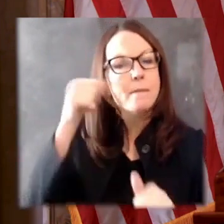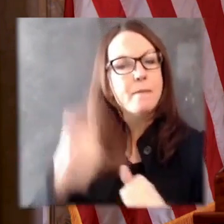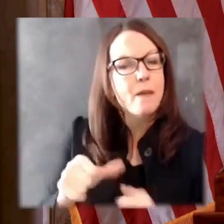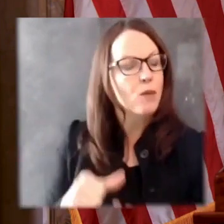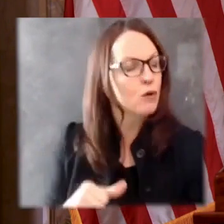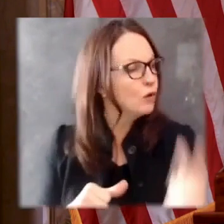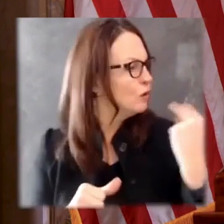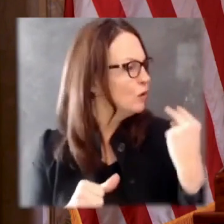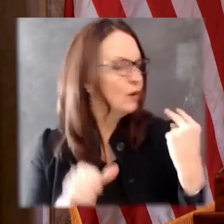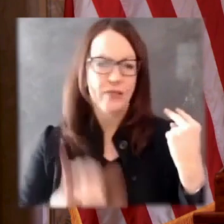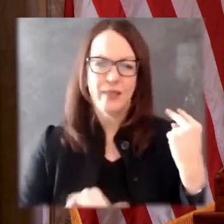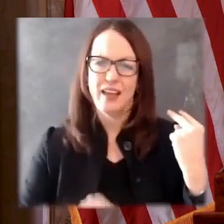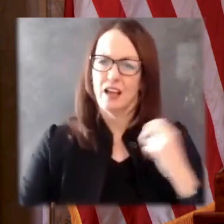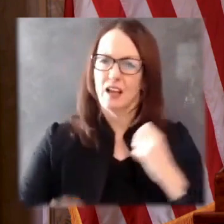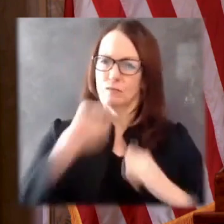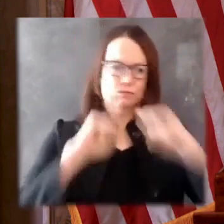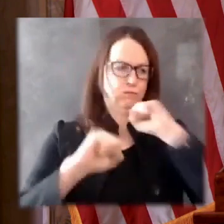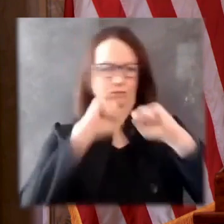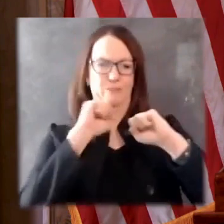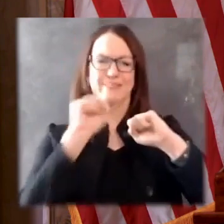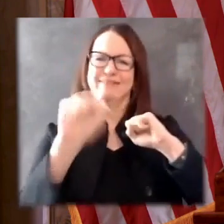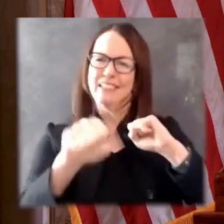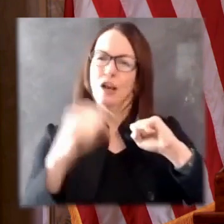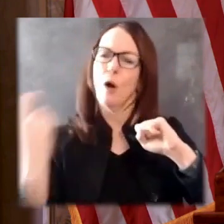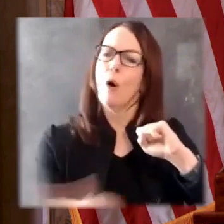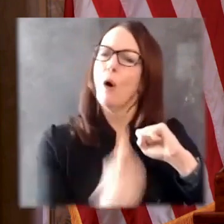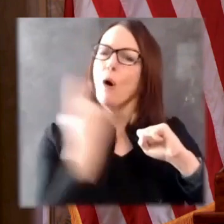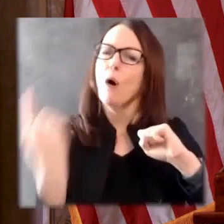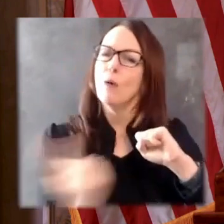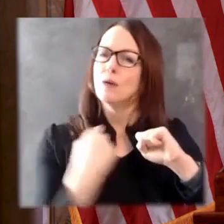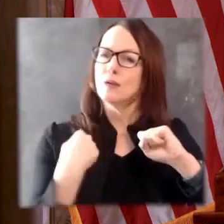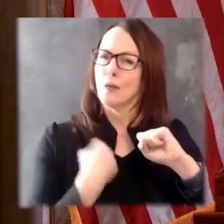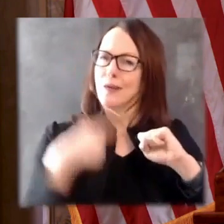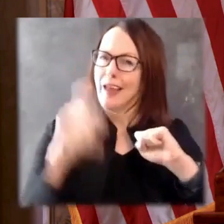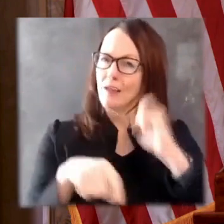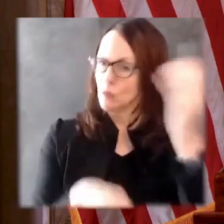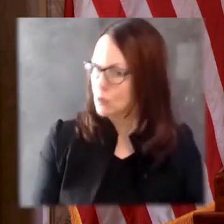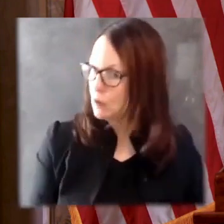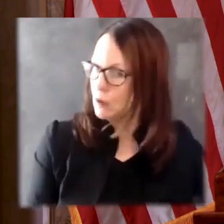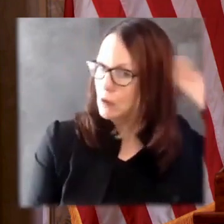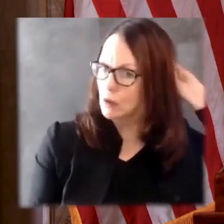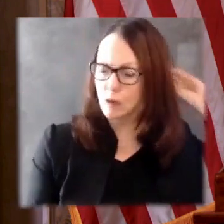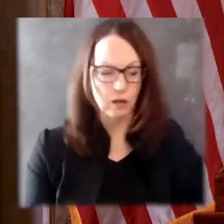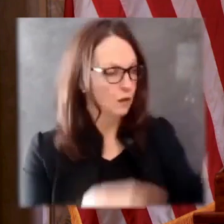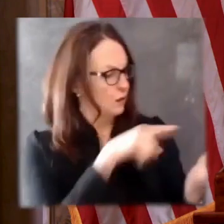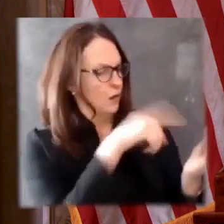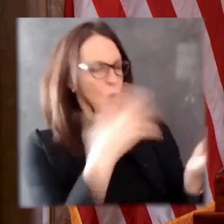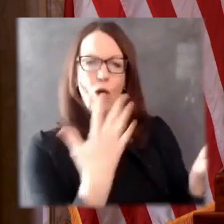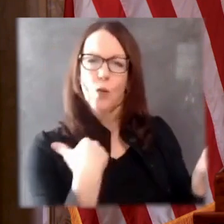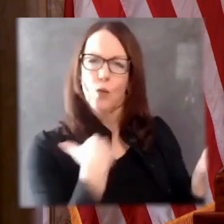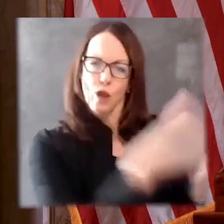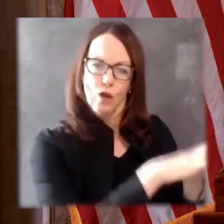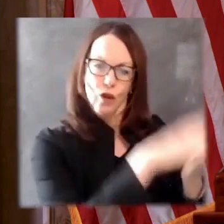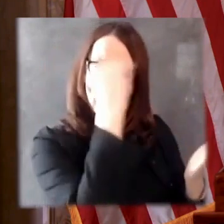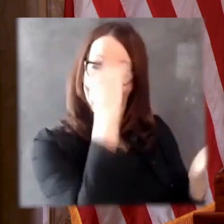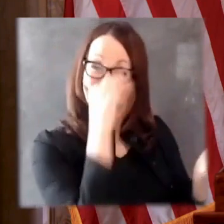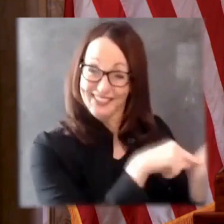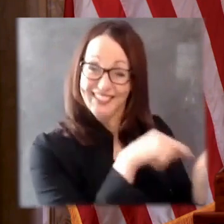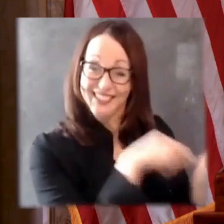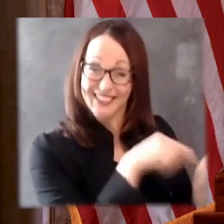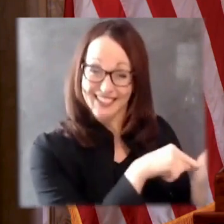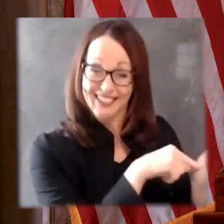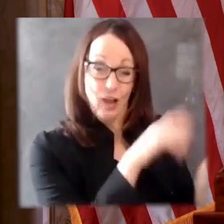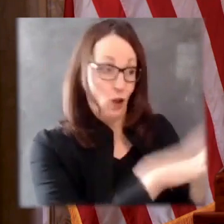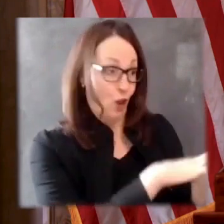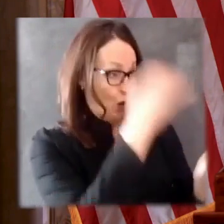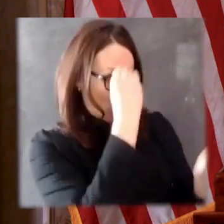past year presented us, and the work we did together to prepare, adapt, and respond, let us also remember